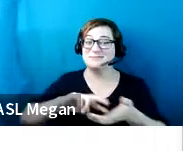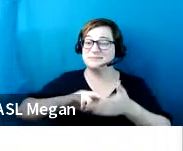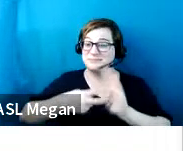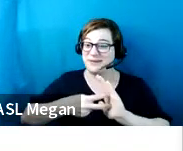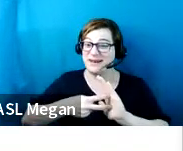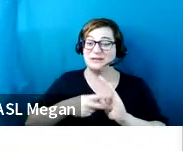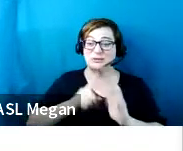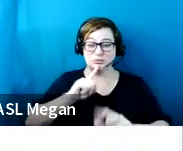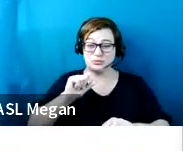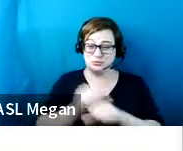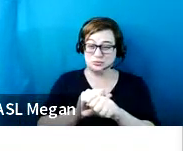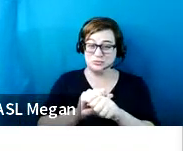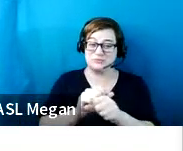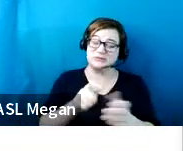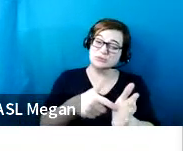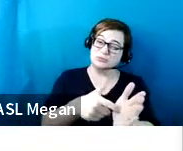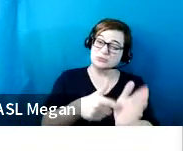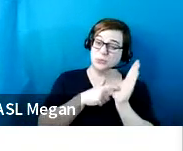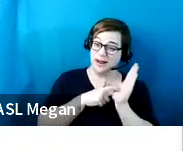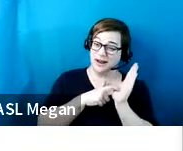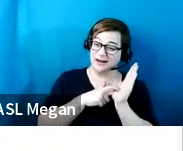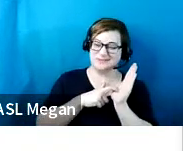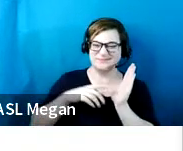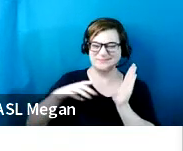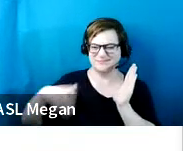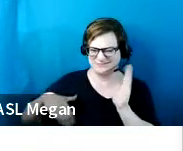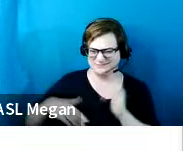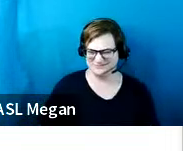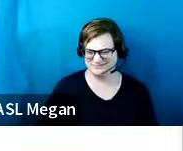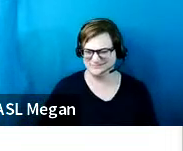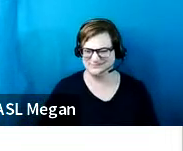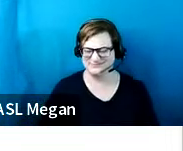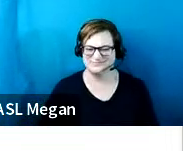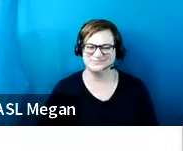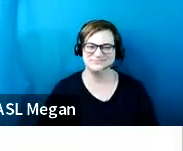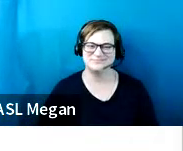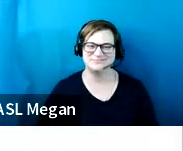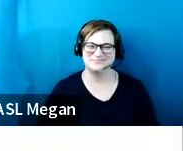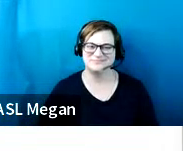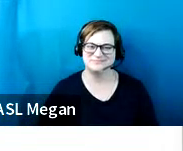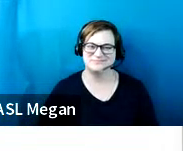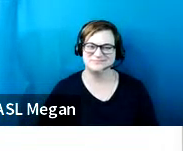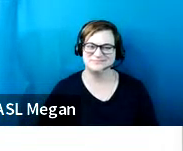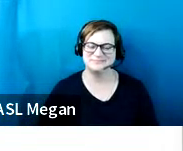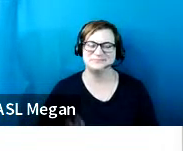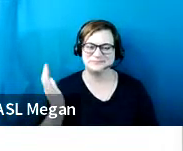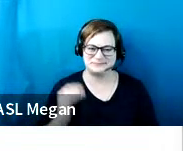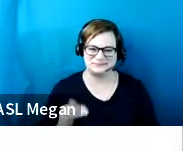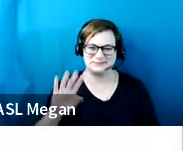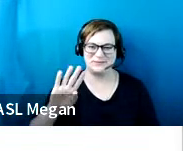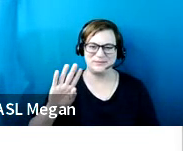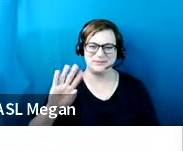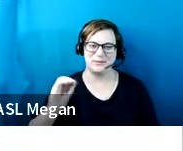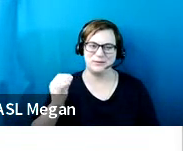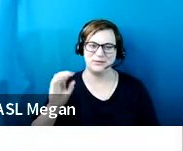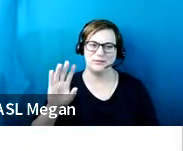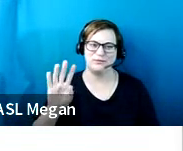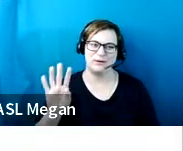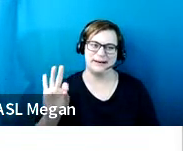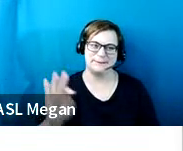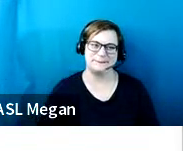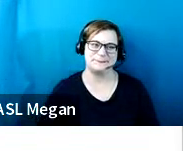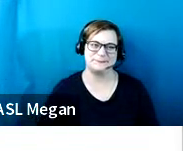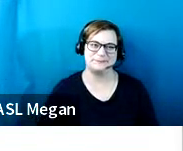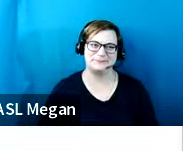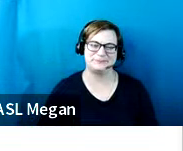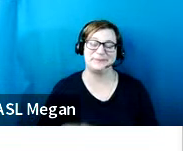it is the absolute legal requirement. So next slide 49 EV